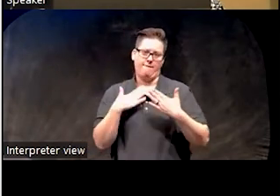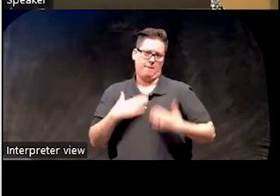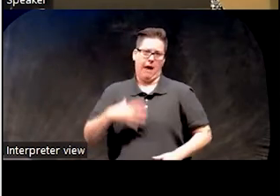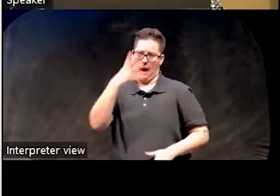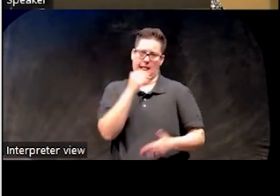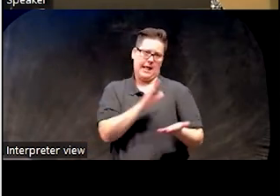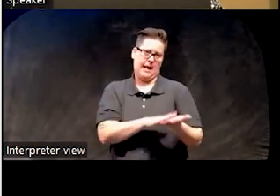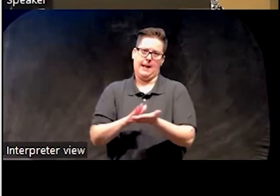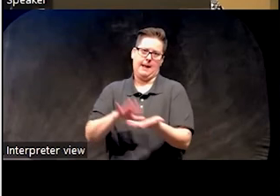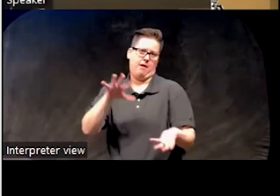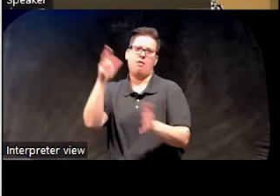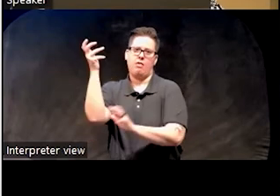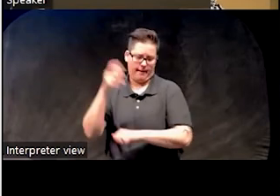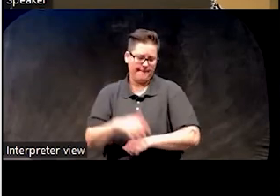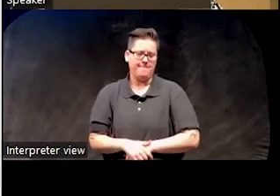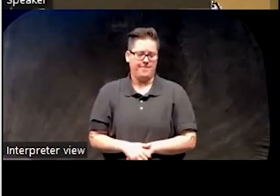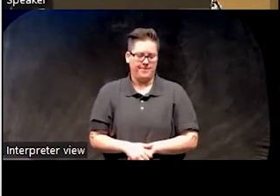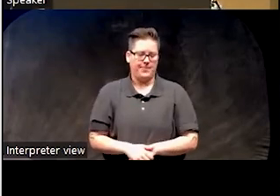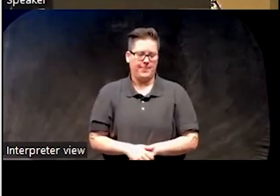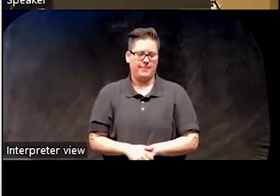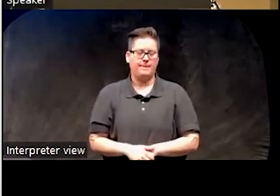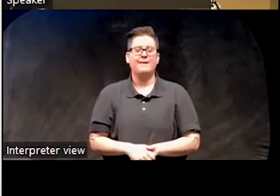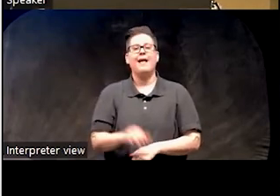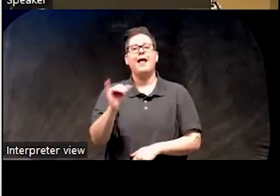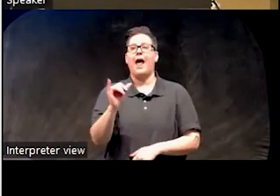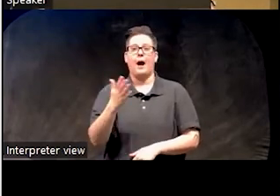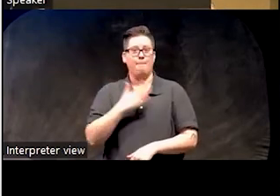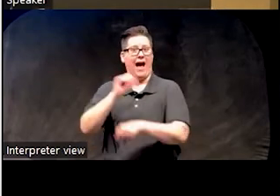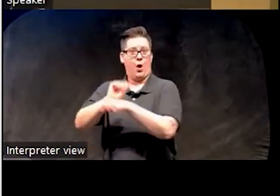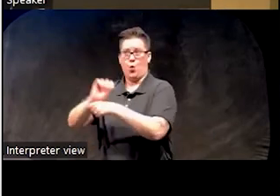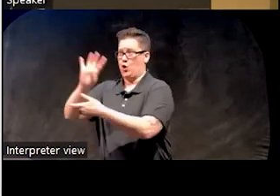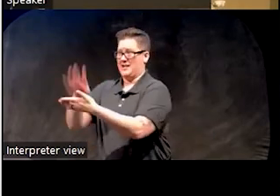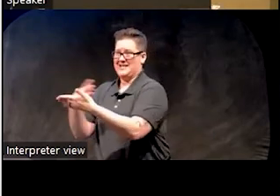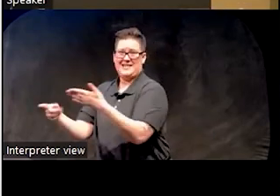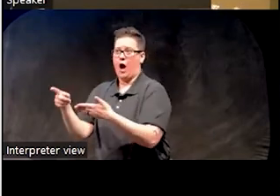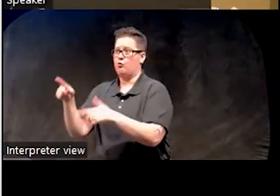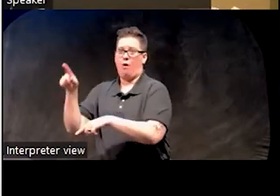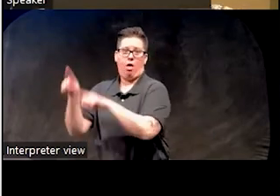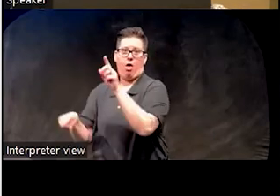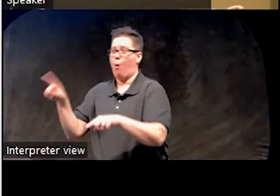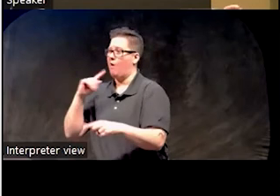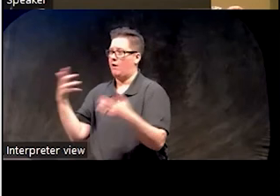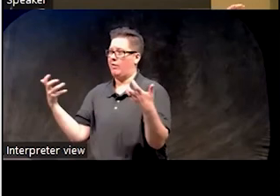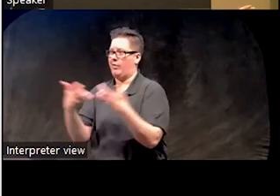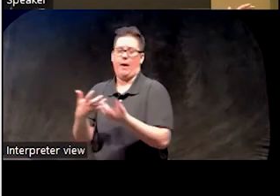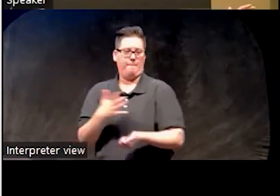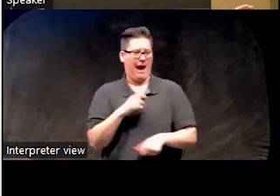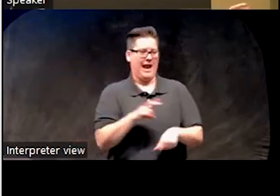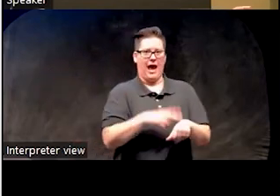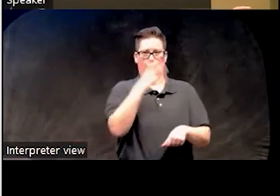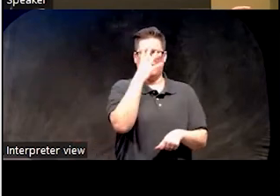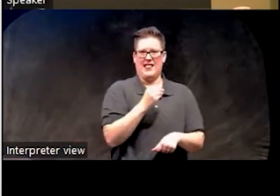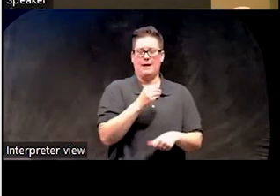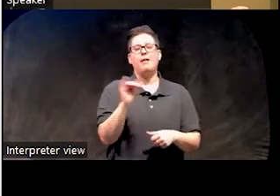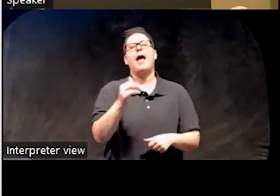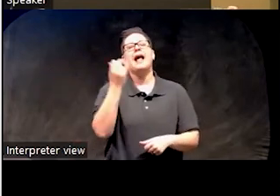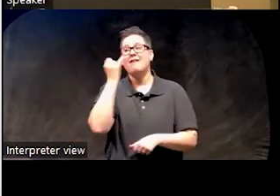It's another circadian rhythm disorder. And this is kind of when a person's dictated work schedule is inconsistent with their natural sleep rhythm. See,